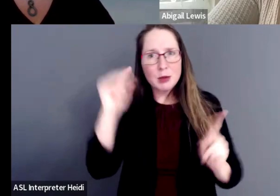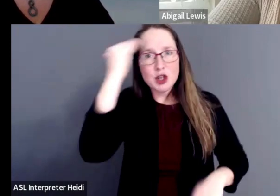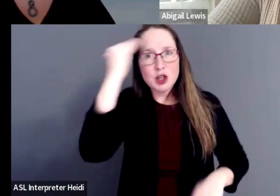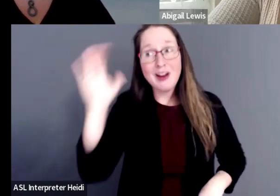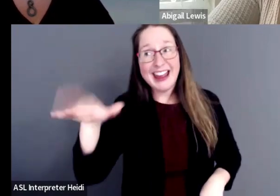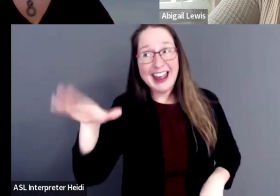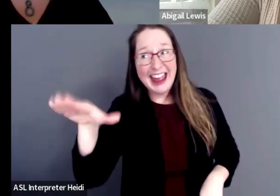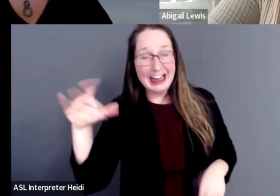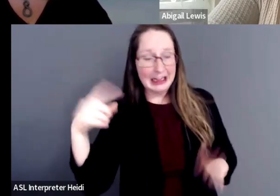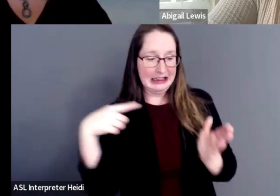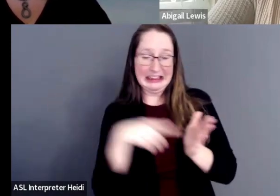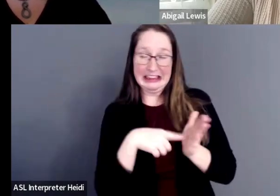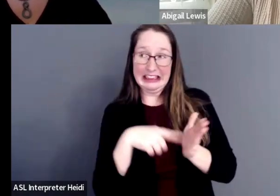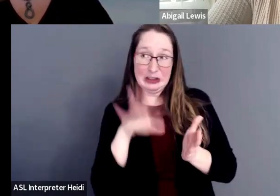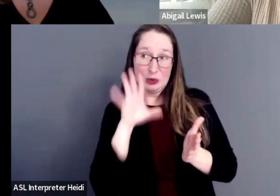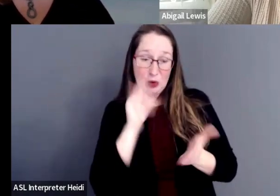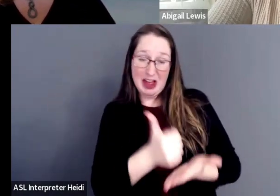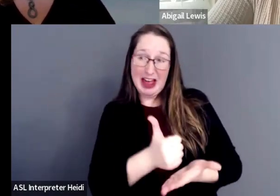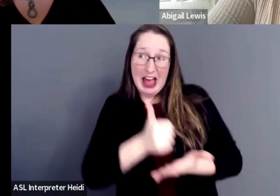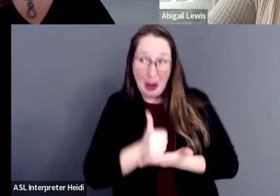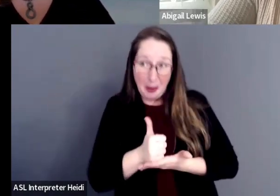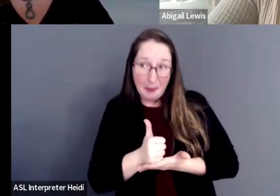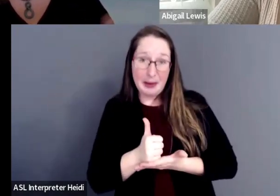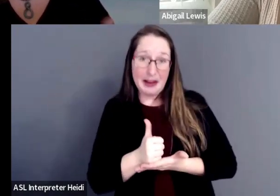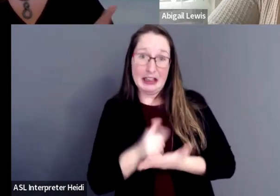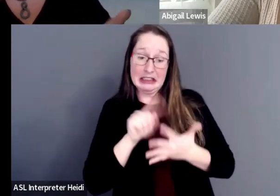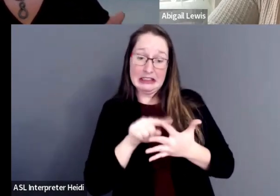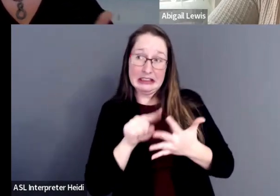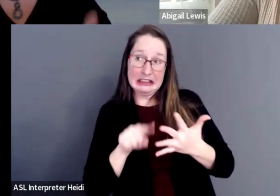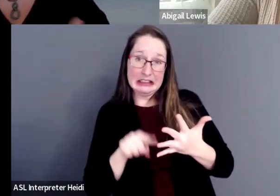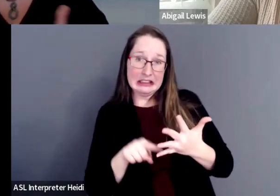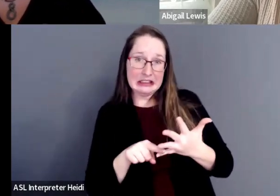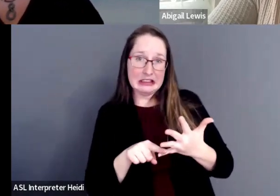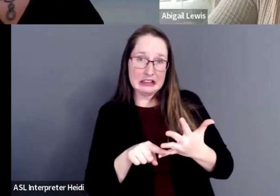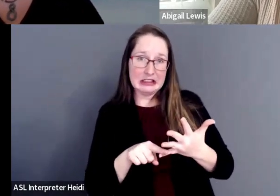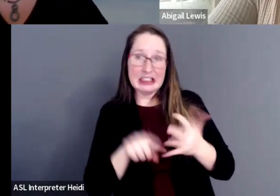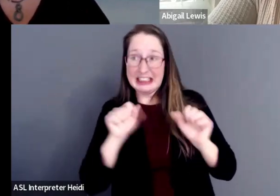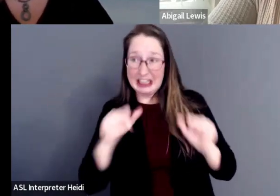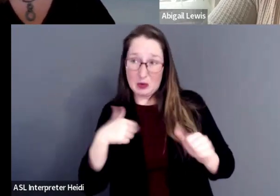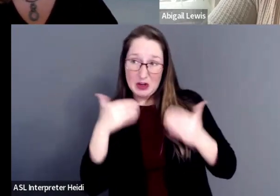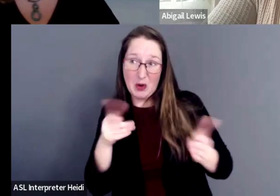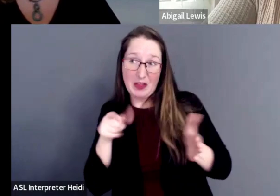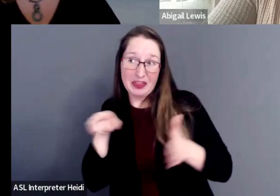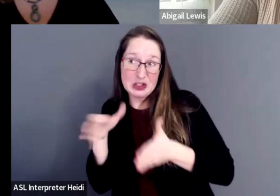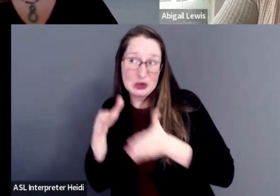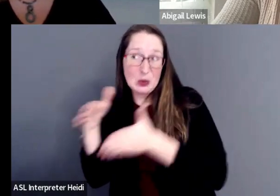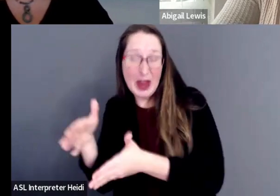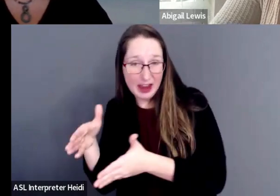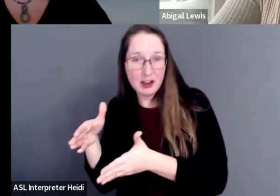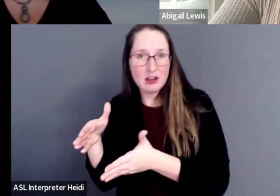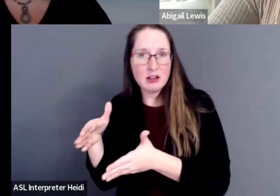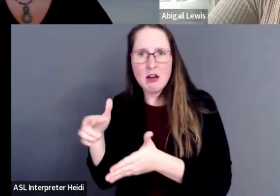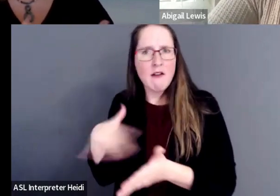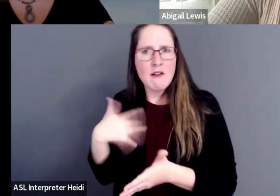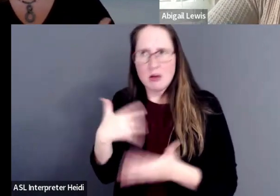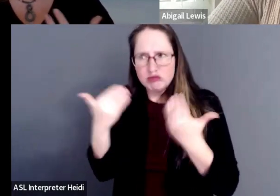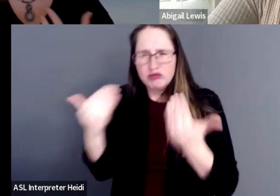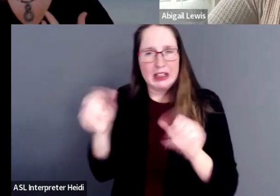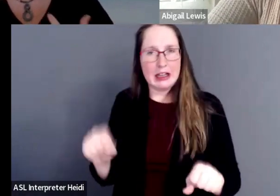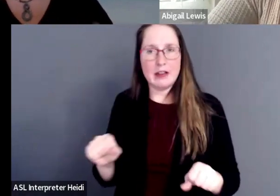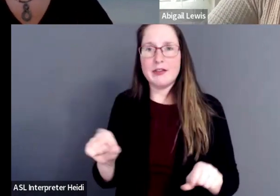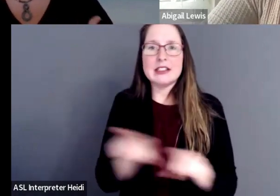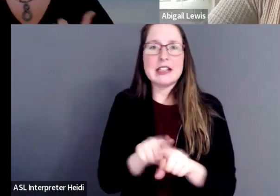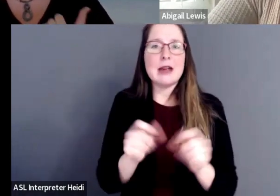this is what will help me and can we do it this way. Same thing with strategic